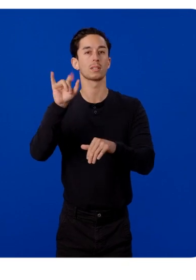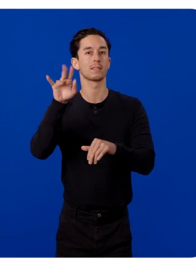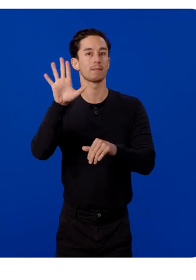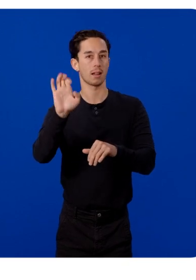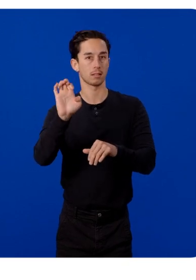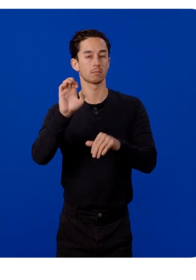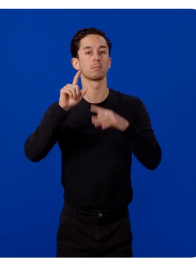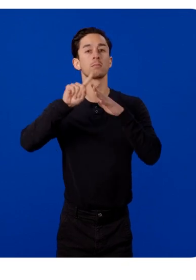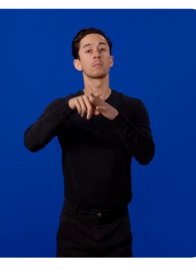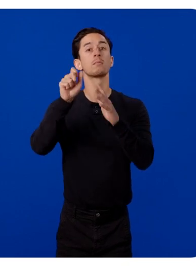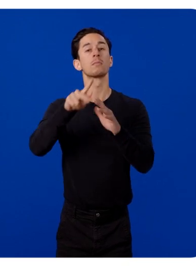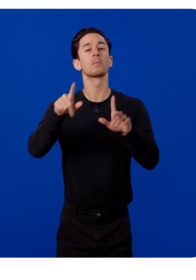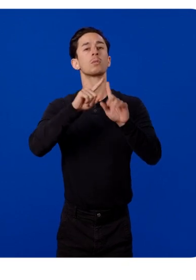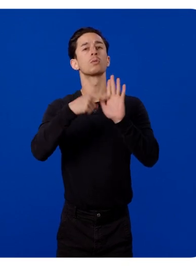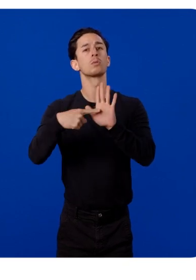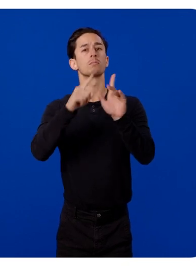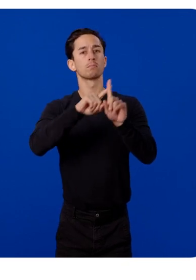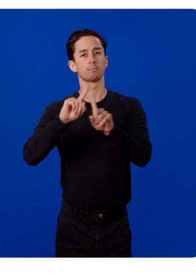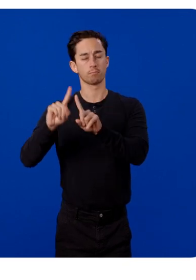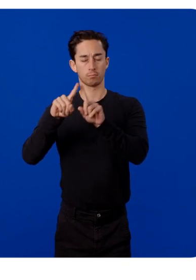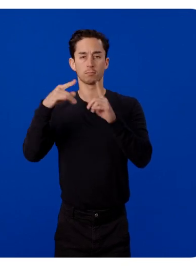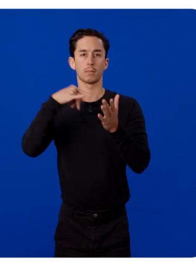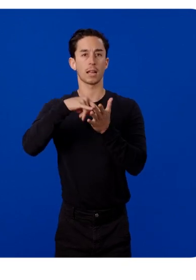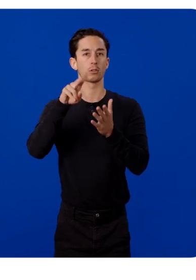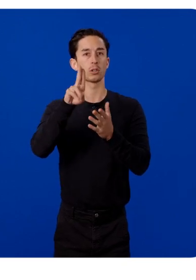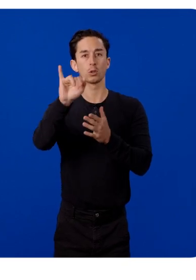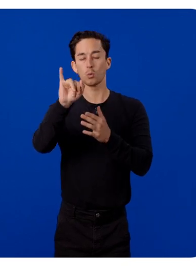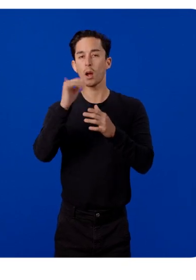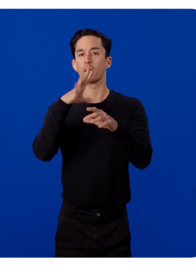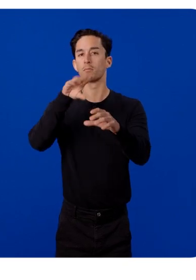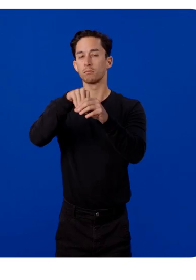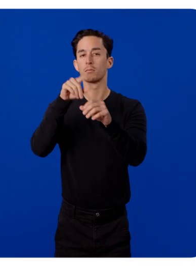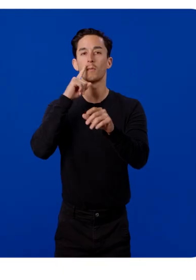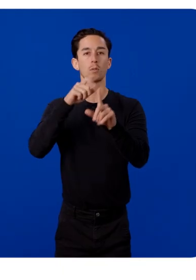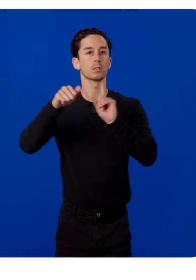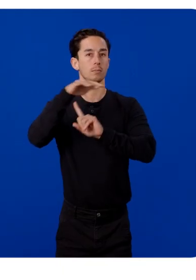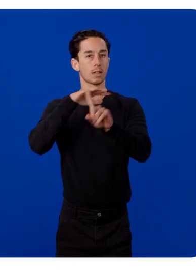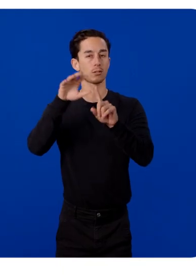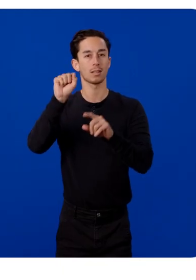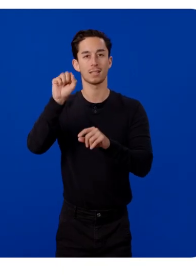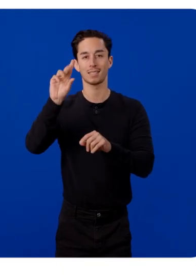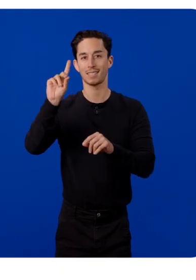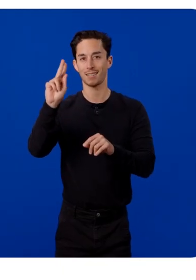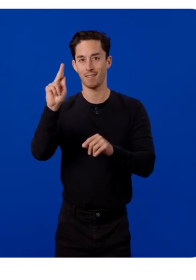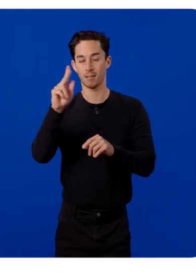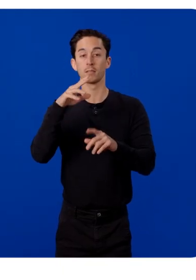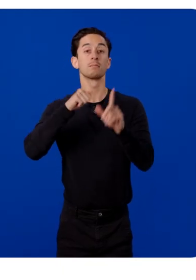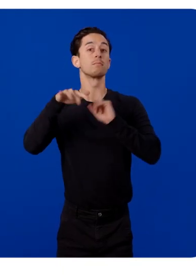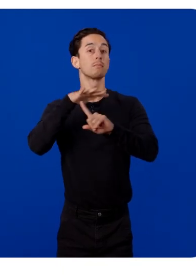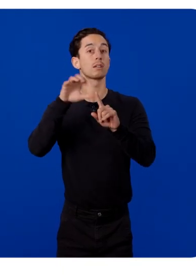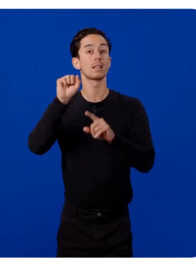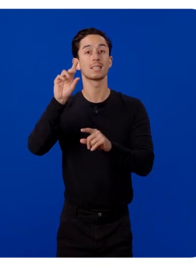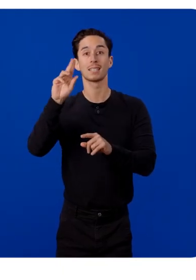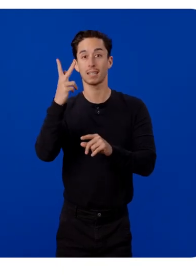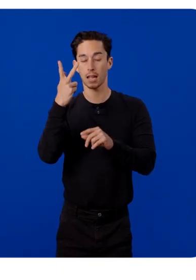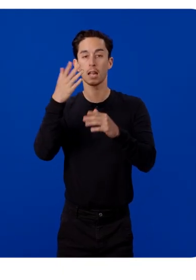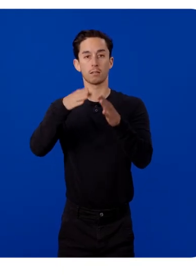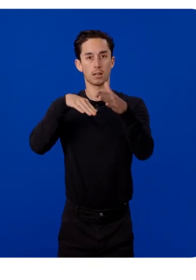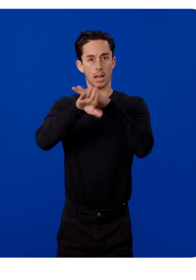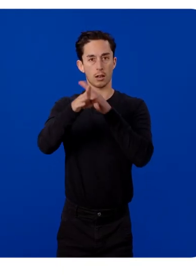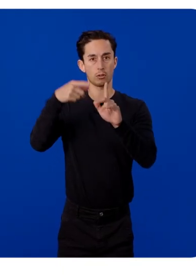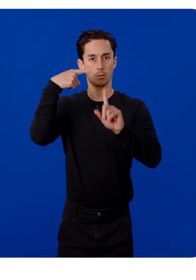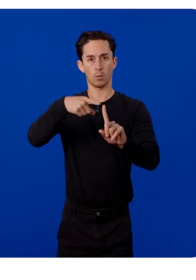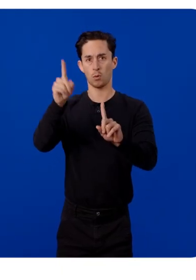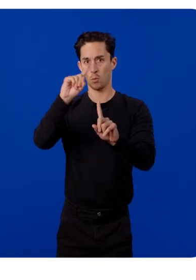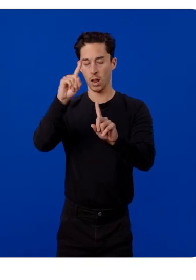showcases different ways Android UI can be implemented in Spatial SDK. In Spatial SDK, your main entry point is the Immersive